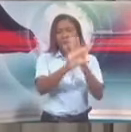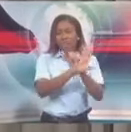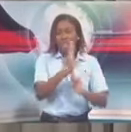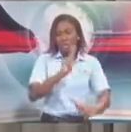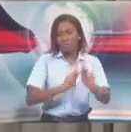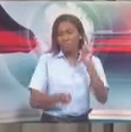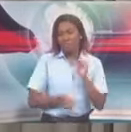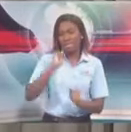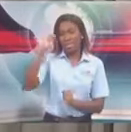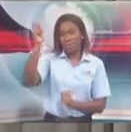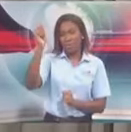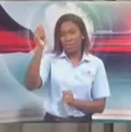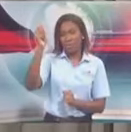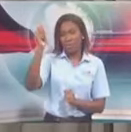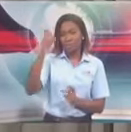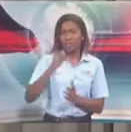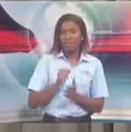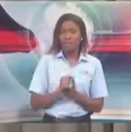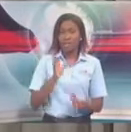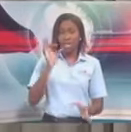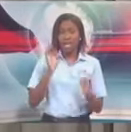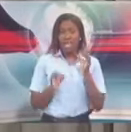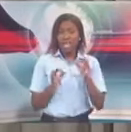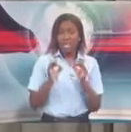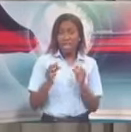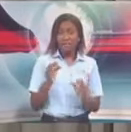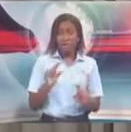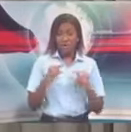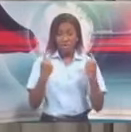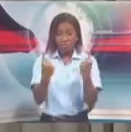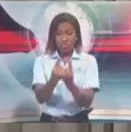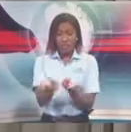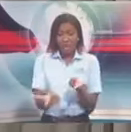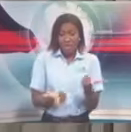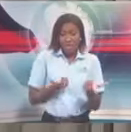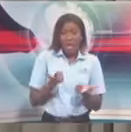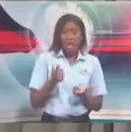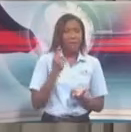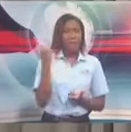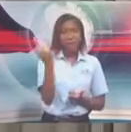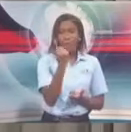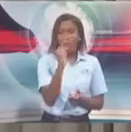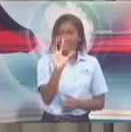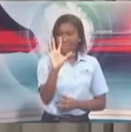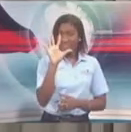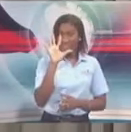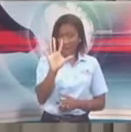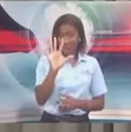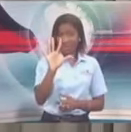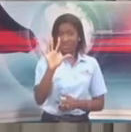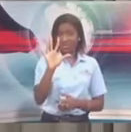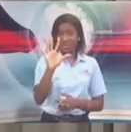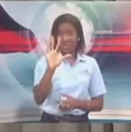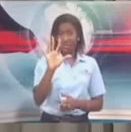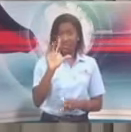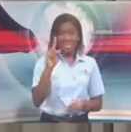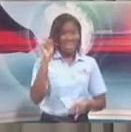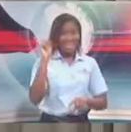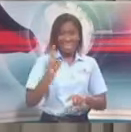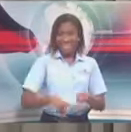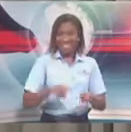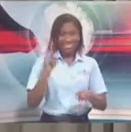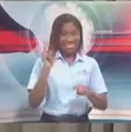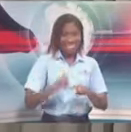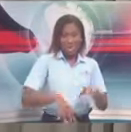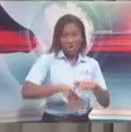With respect to public gatherings, we still have kept it at five, so there to be no social gatherings in public places apart from the